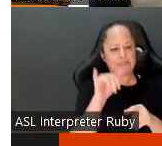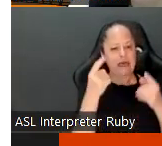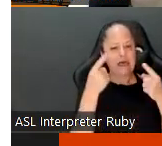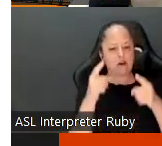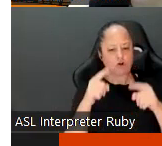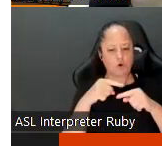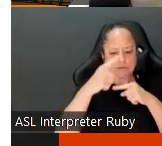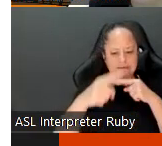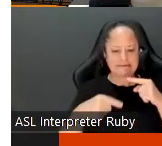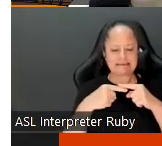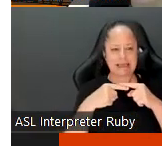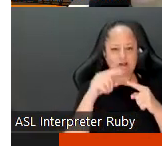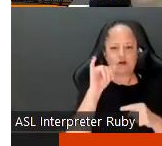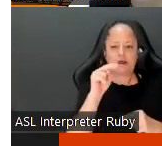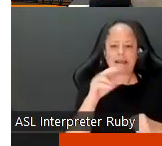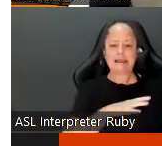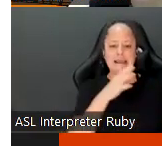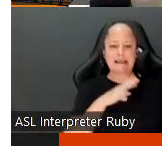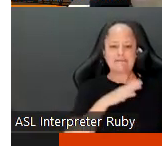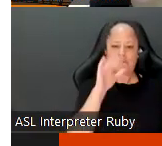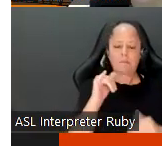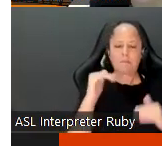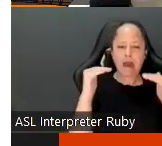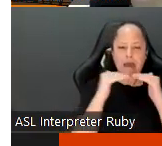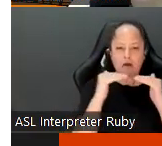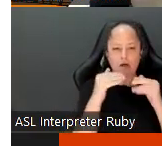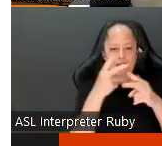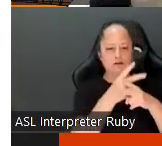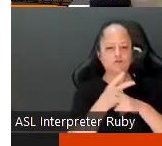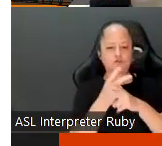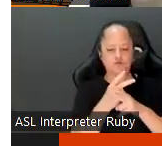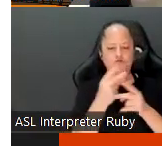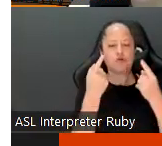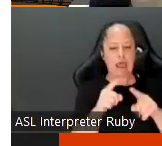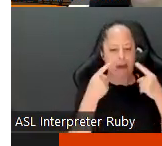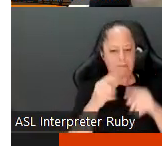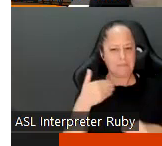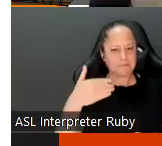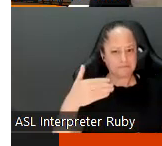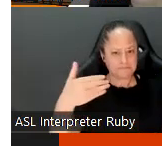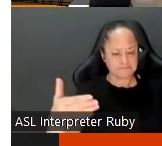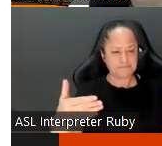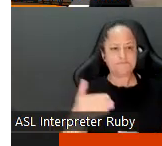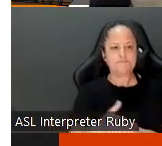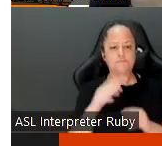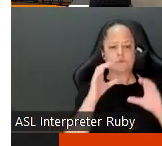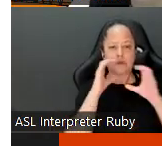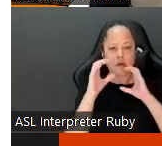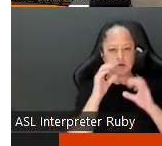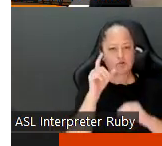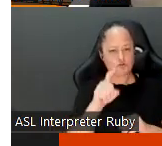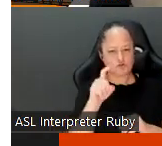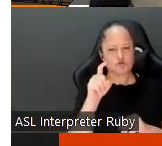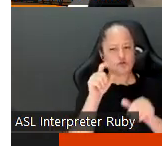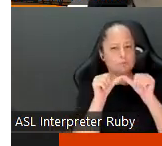a cyclical basis informal review by colleagues and supervisors occurs on a continuous basis and as such communication should also